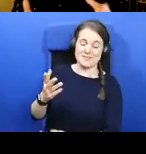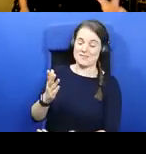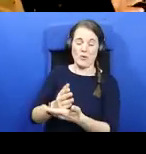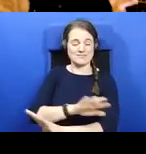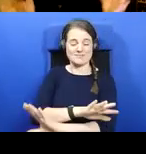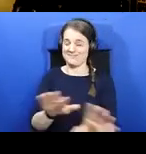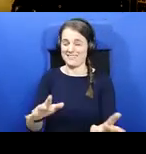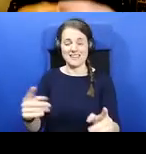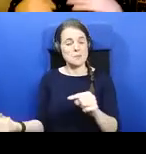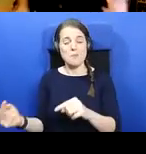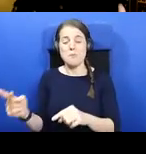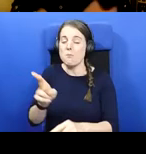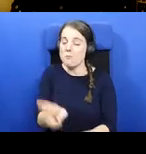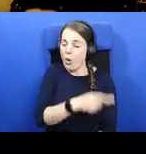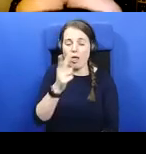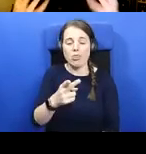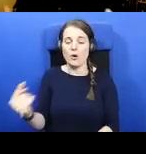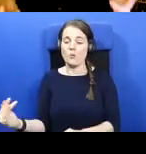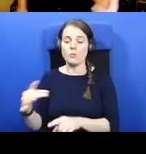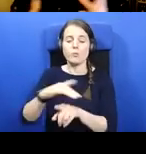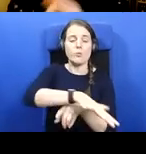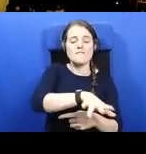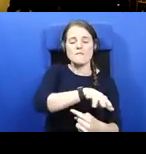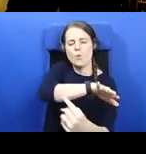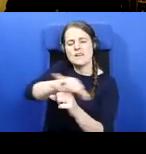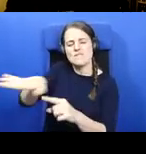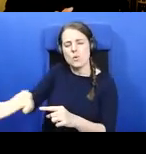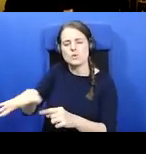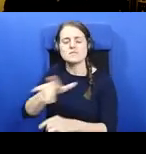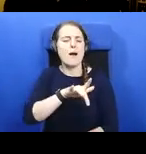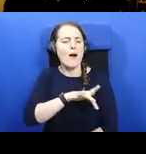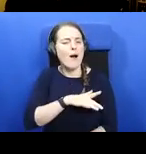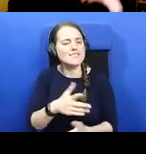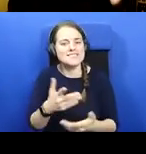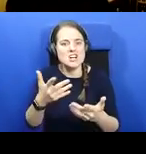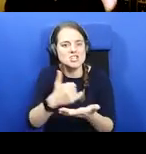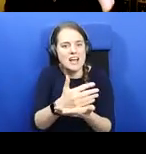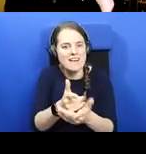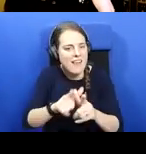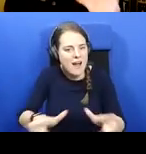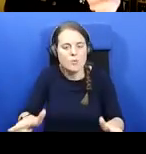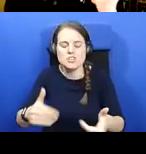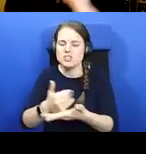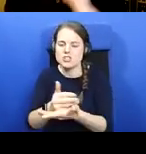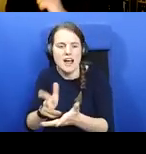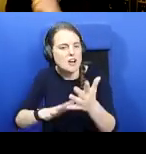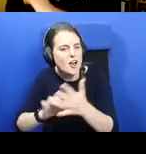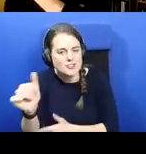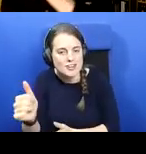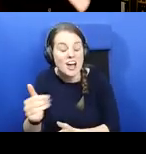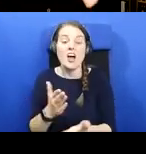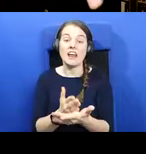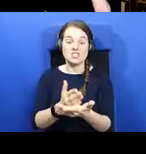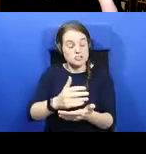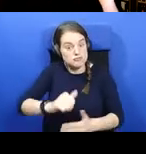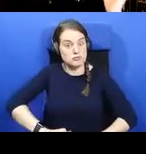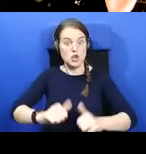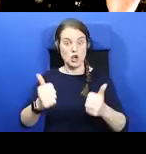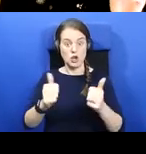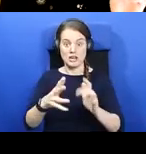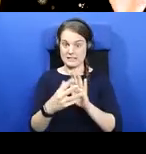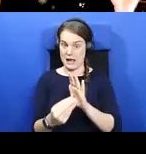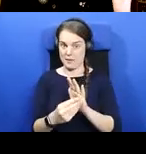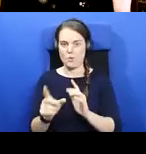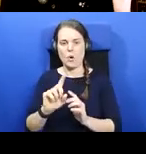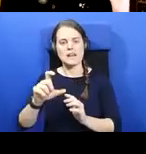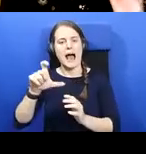natural that it does so with that shared language, that shared culture, and so on. And there's a really good example of this with Apple